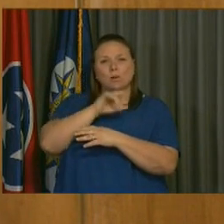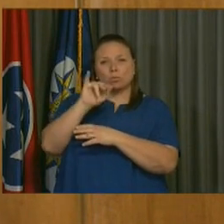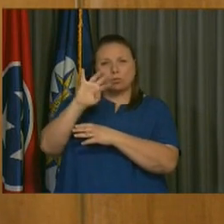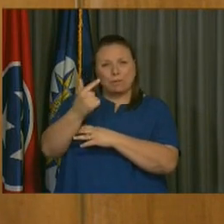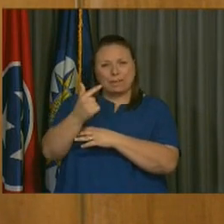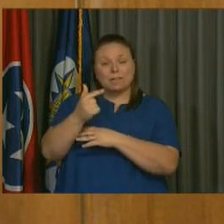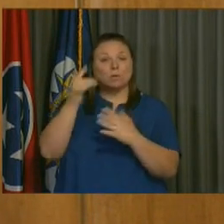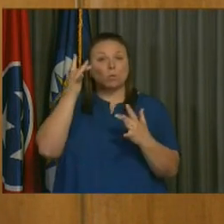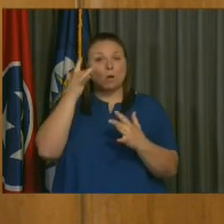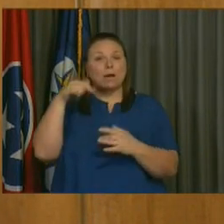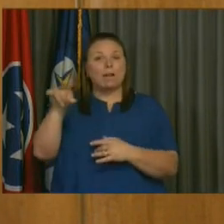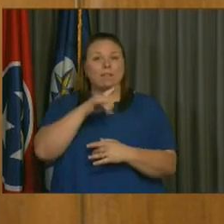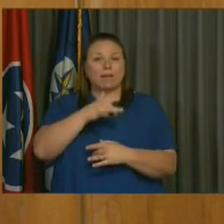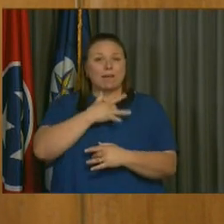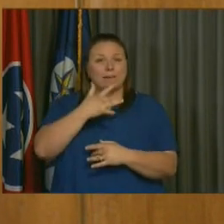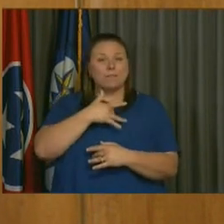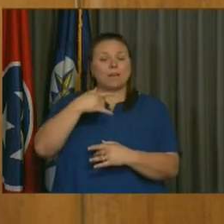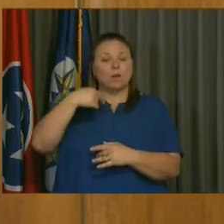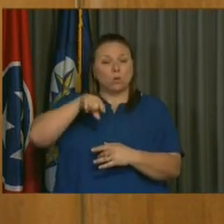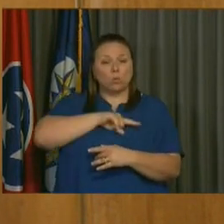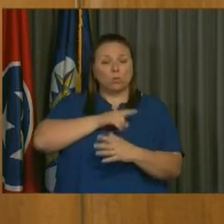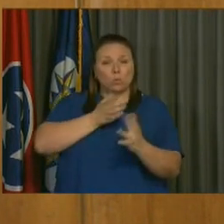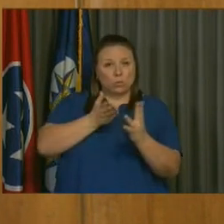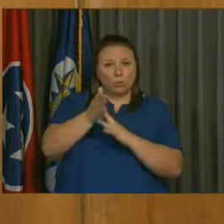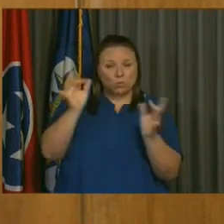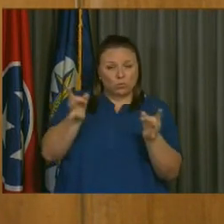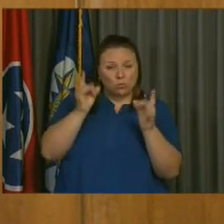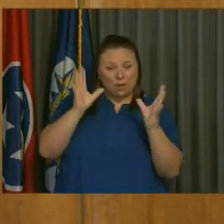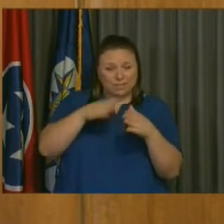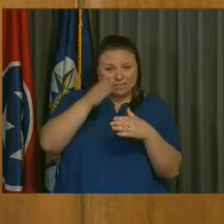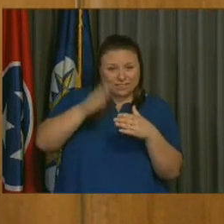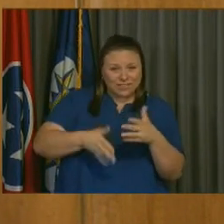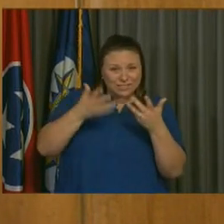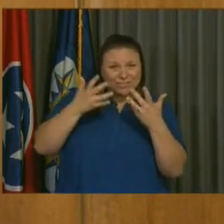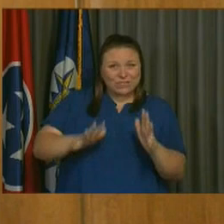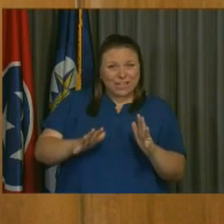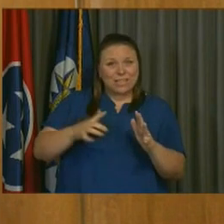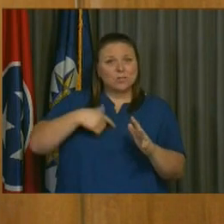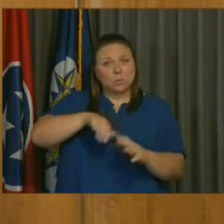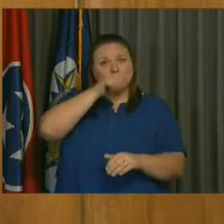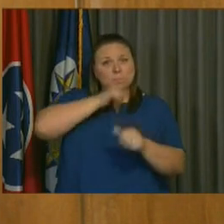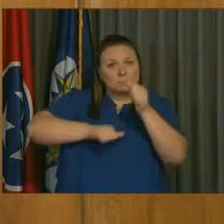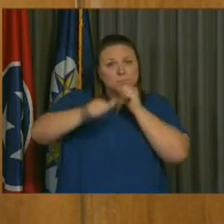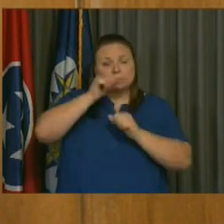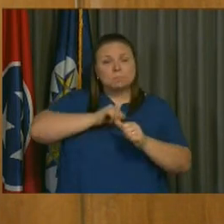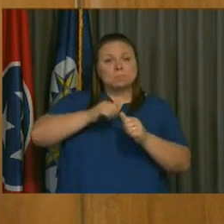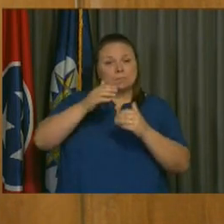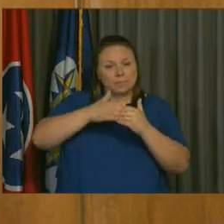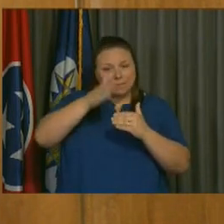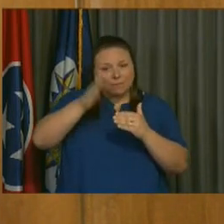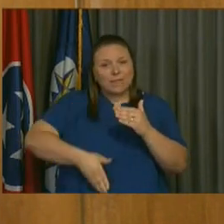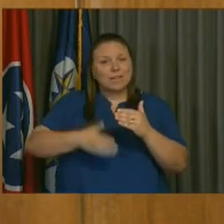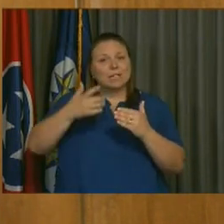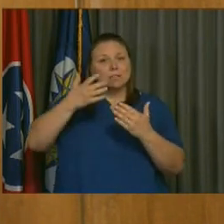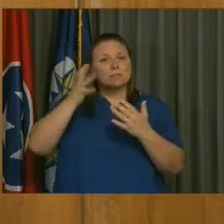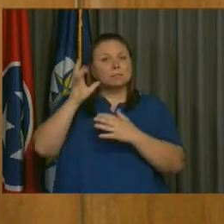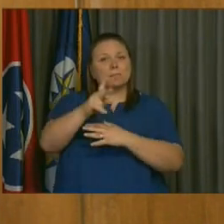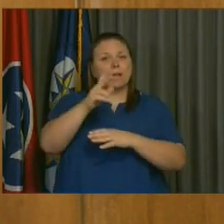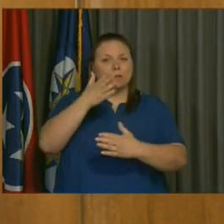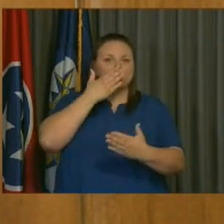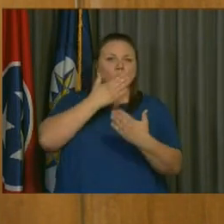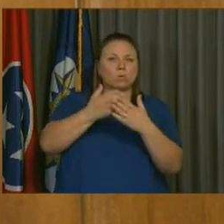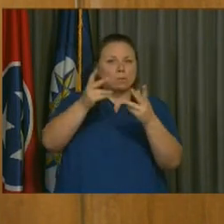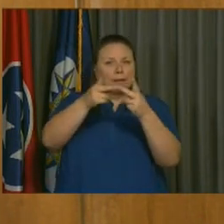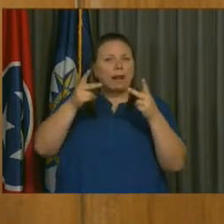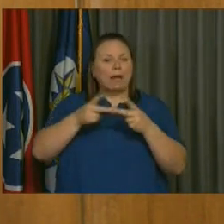expectation that we are going to see our way through this crisis, that we are going to do a good job and be prudent fiscal managers throughout.